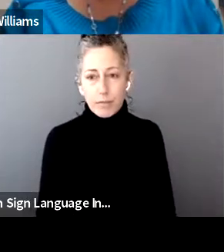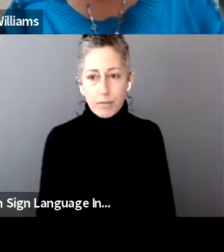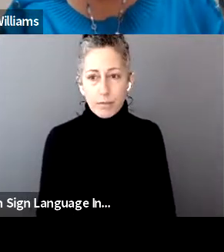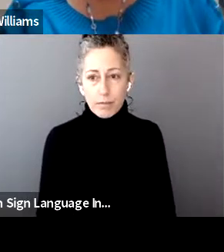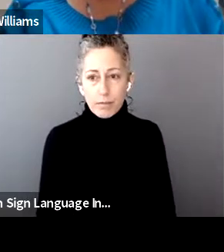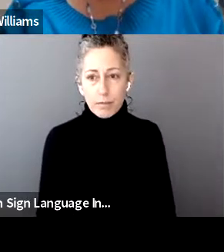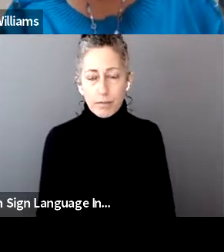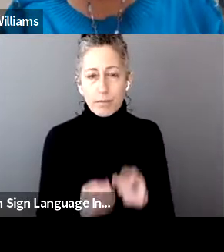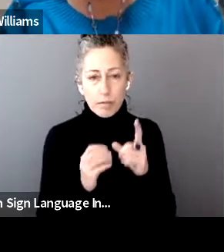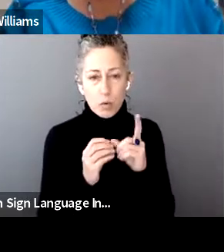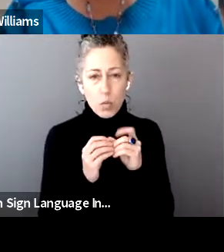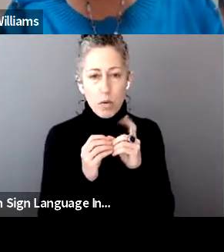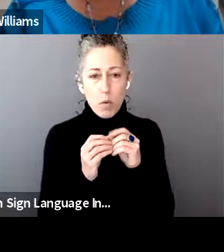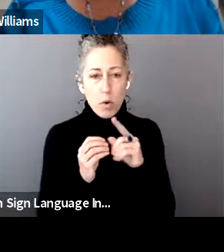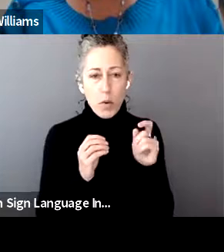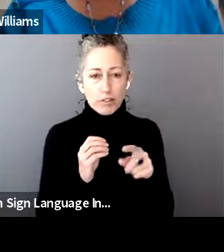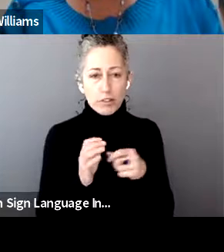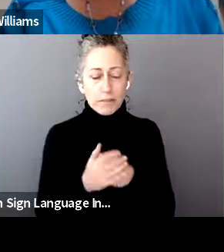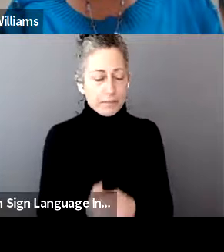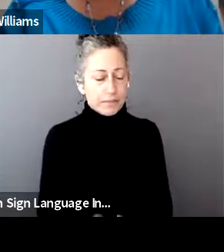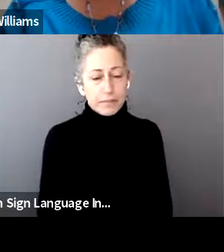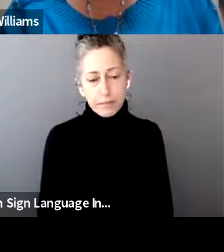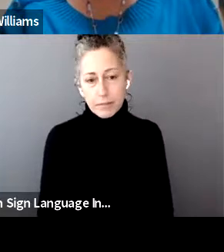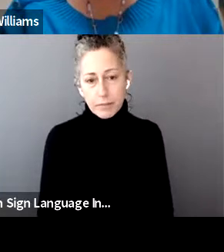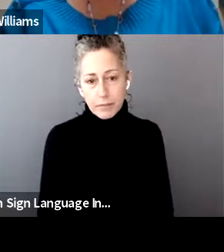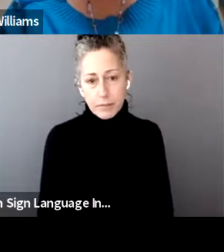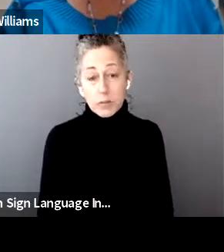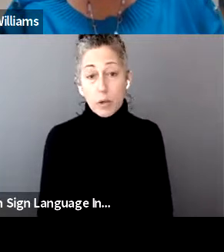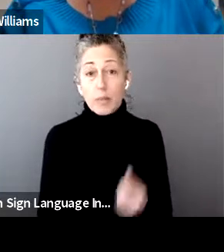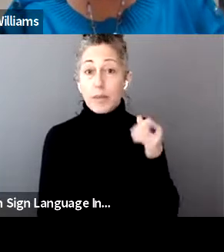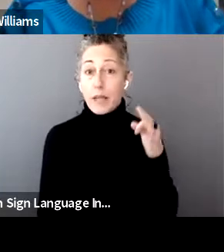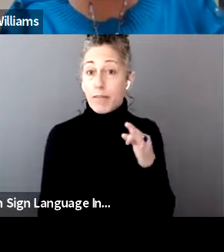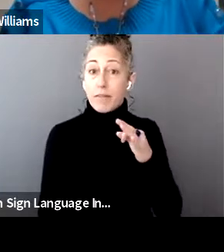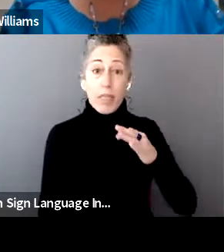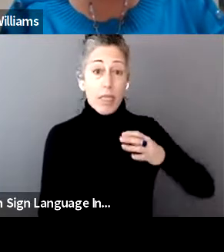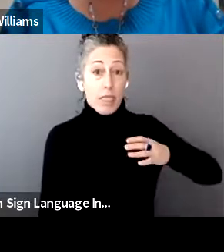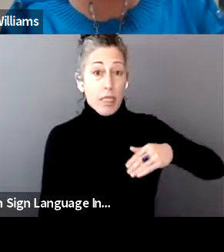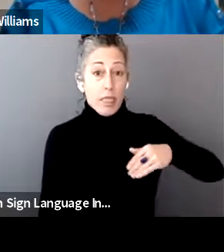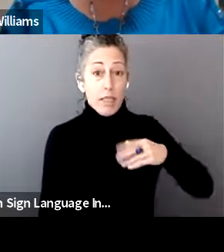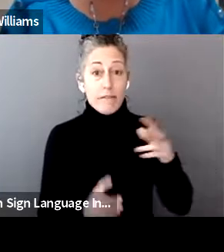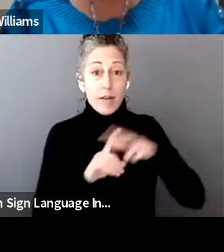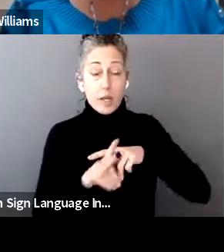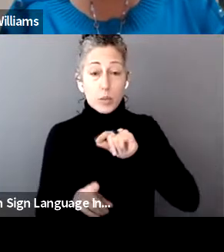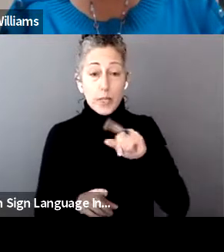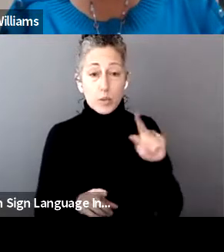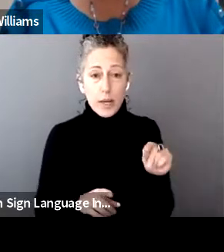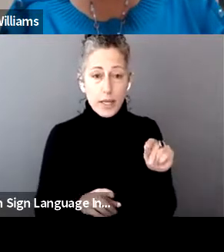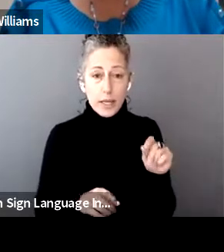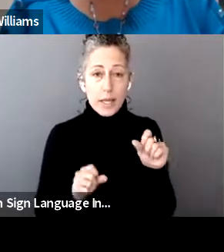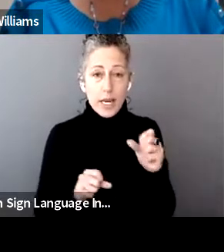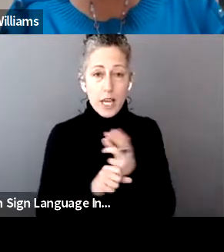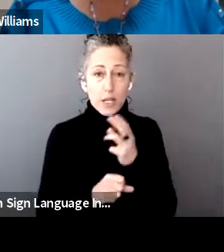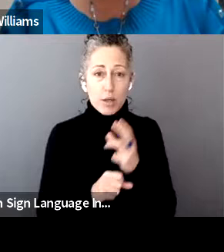one more question. Um, if we have not filed 2020 as of yet, can we use the